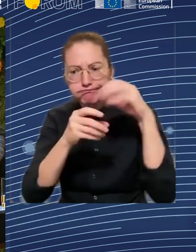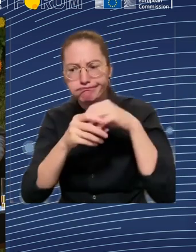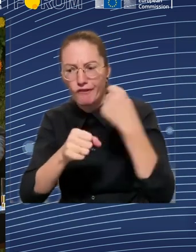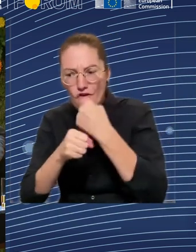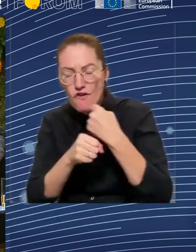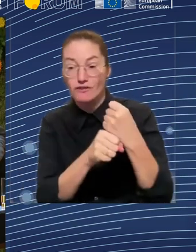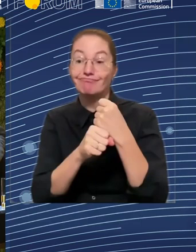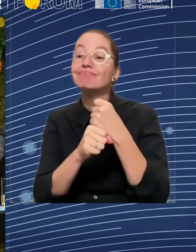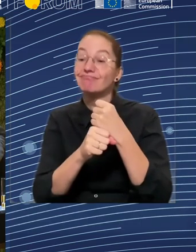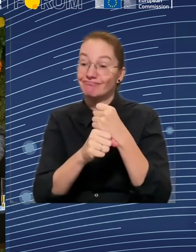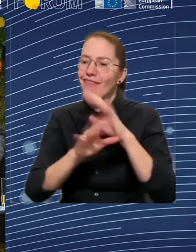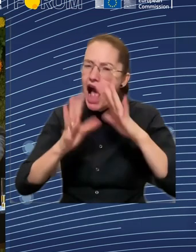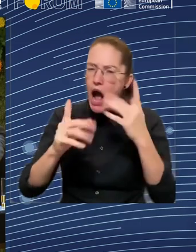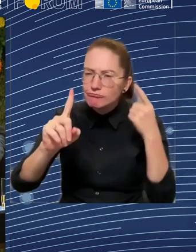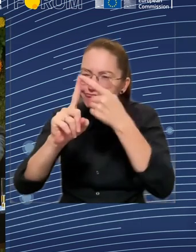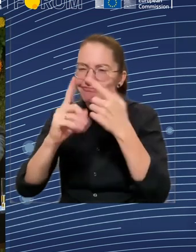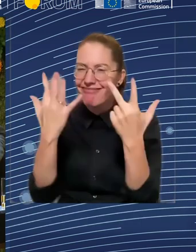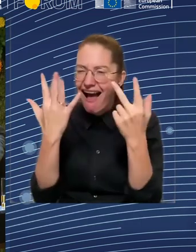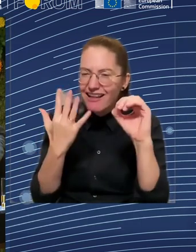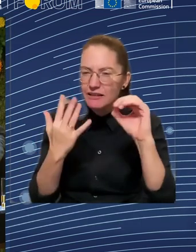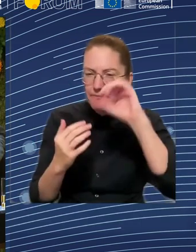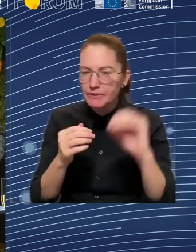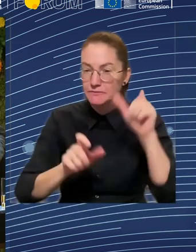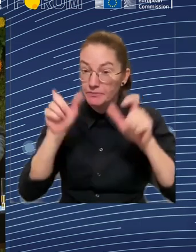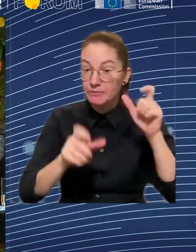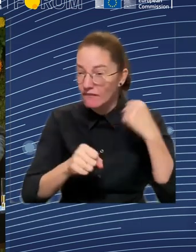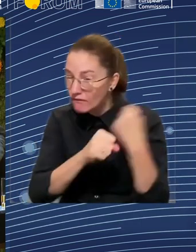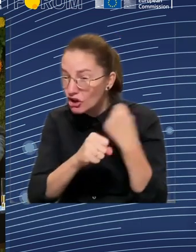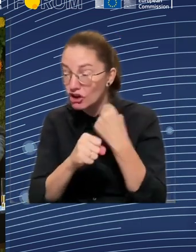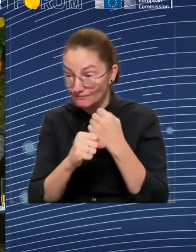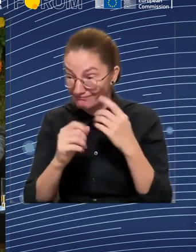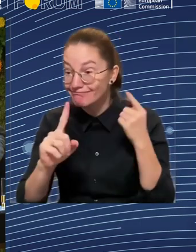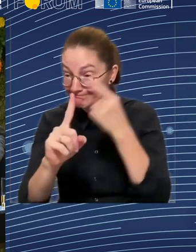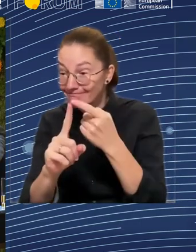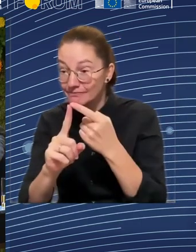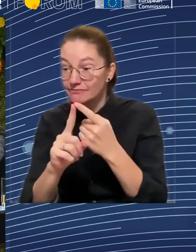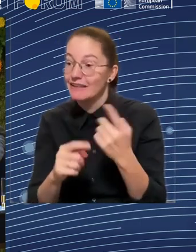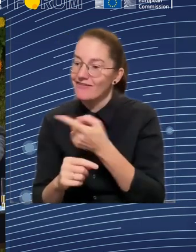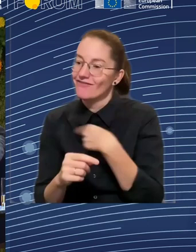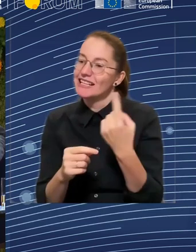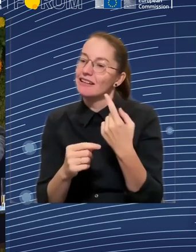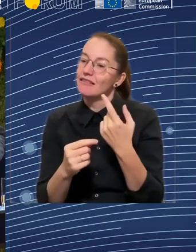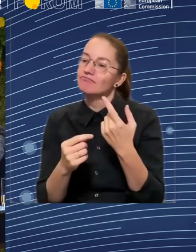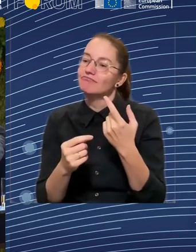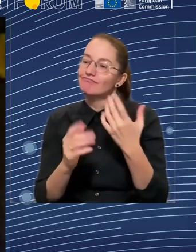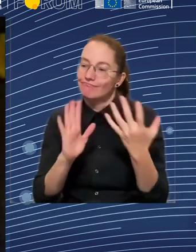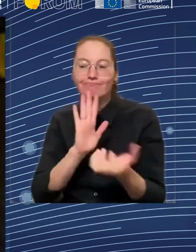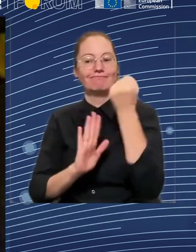the challenges in front of us. And in order to create more green job